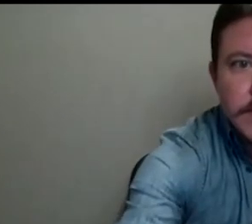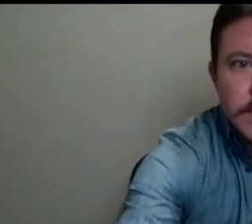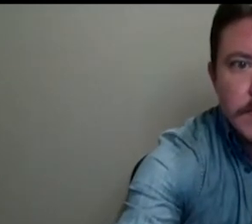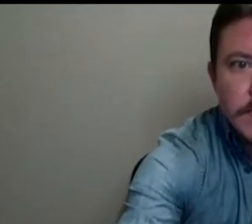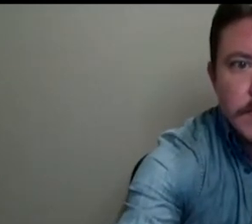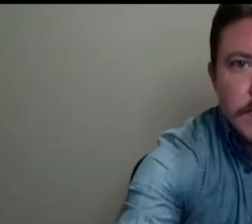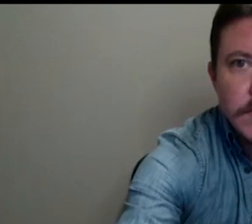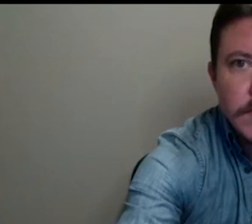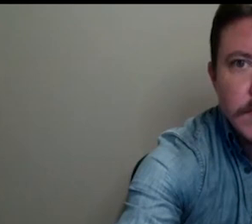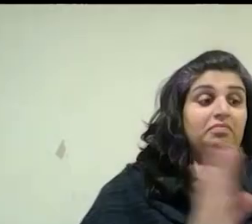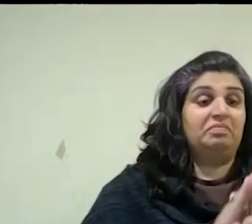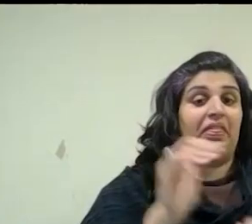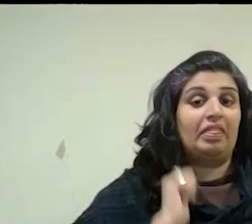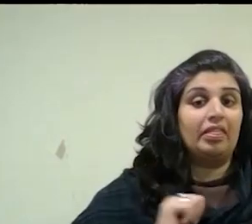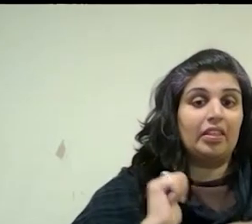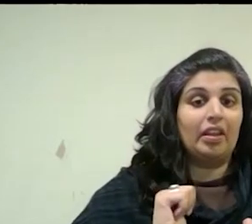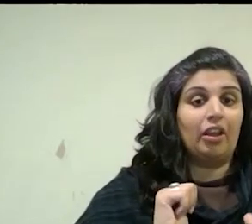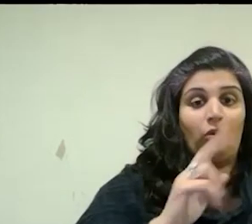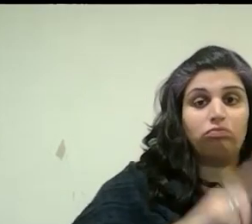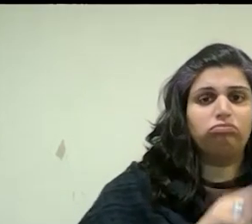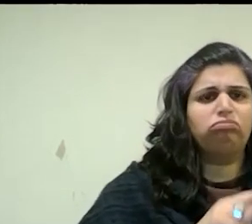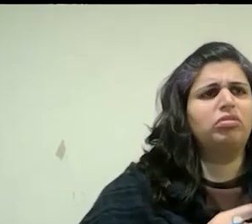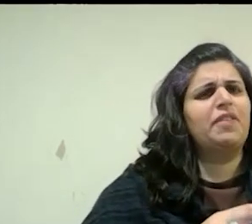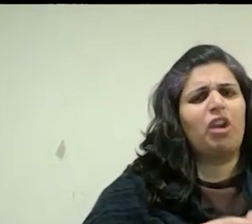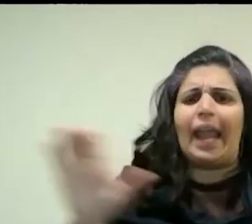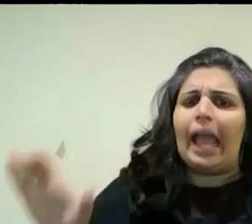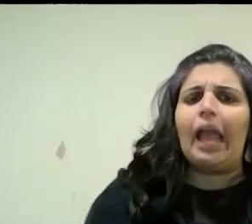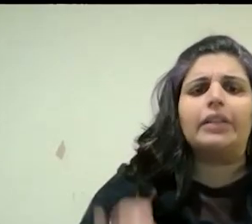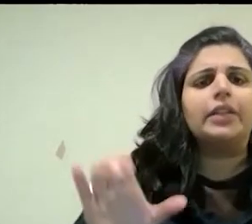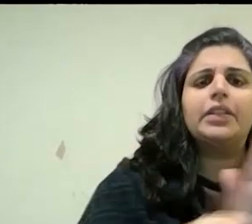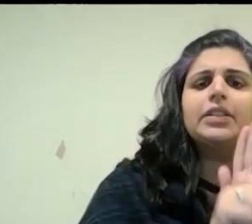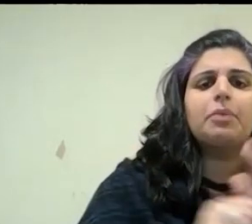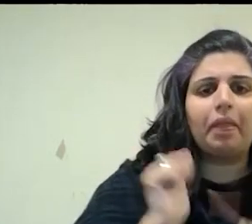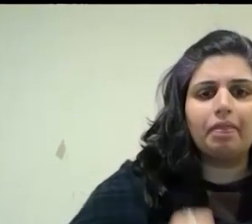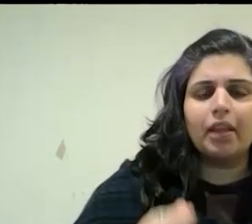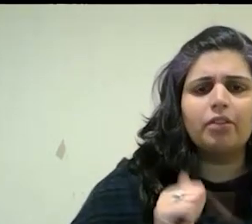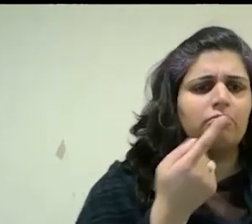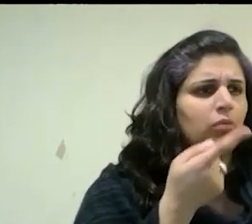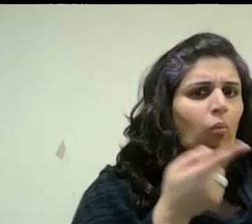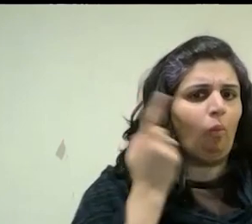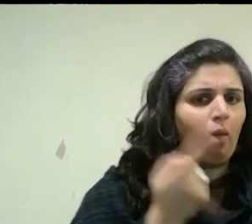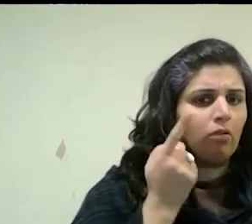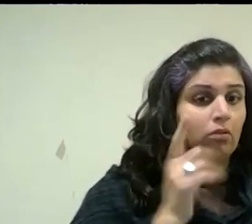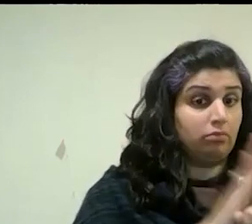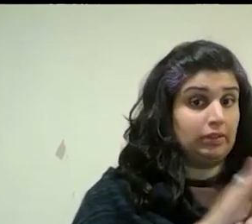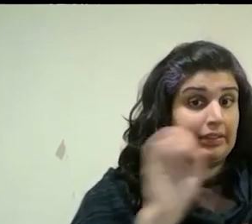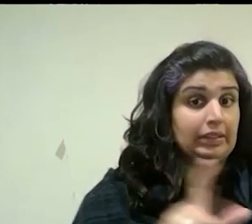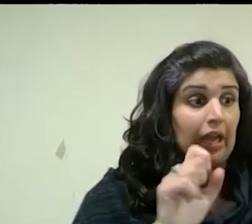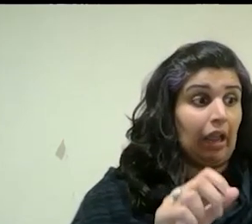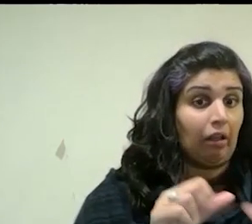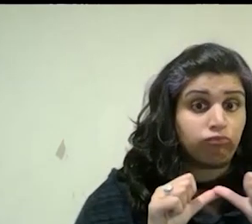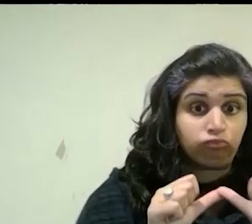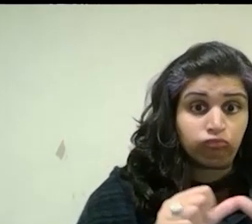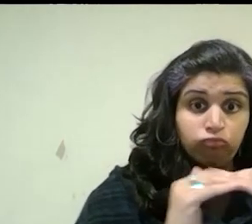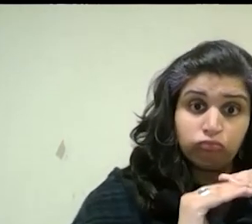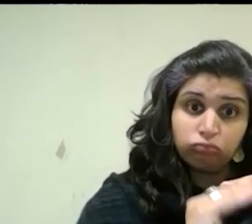And he was very active in the symbolist theater. And she wonders if his style remained the same, or if he had sort of a